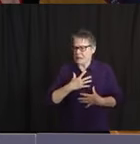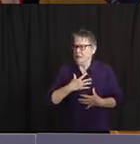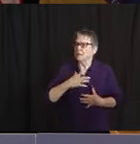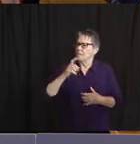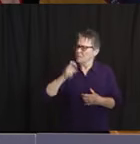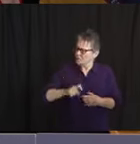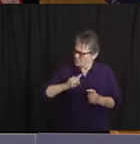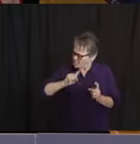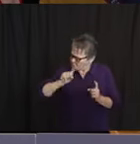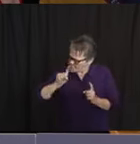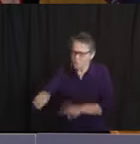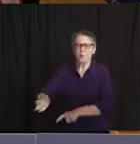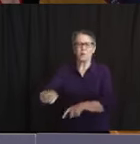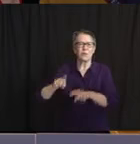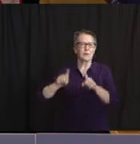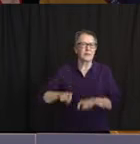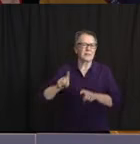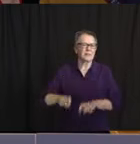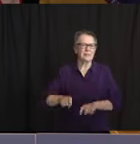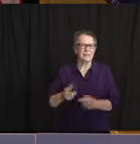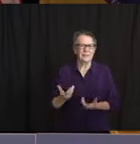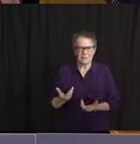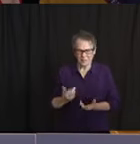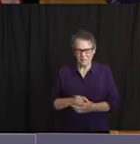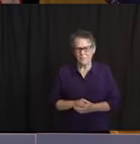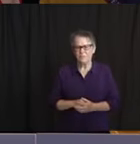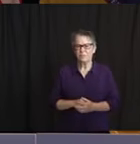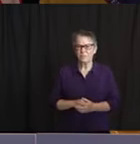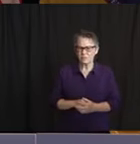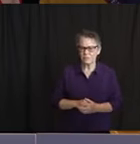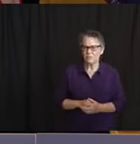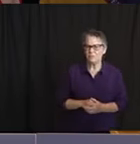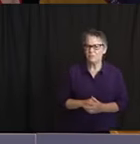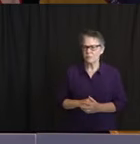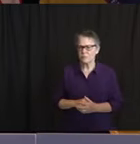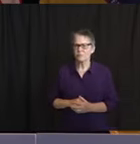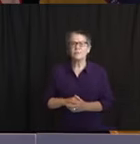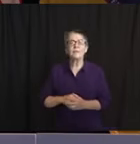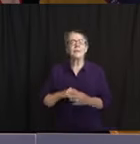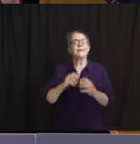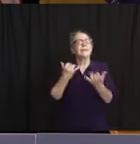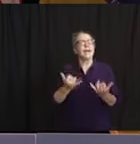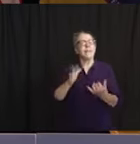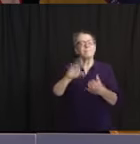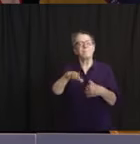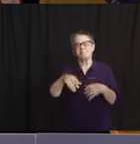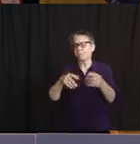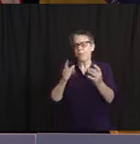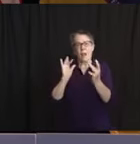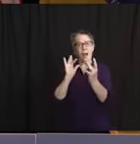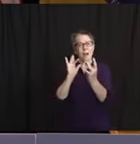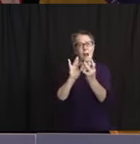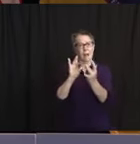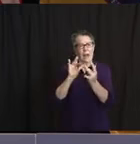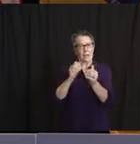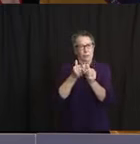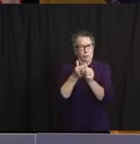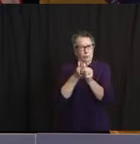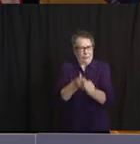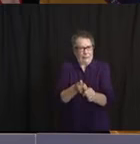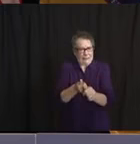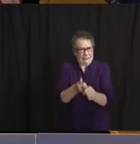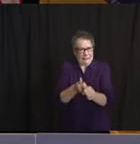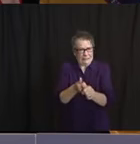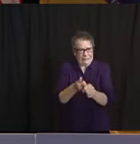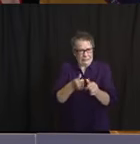to increase contact tracing in our state to identify those who may have been exposed to a positive case so immediate public health